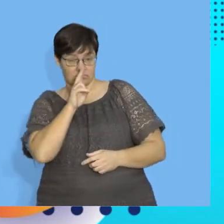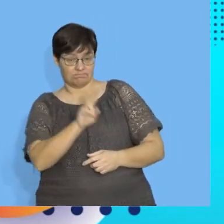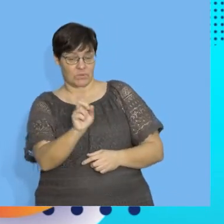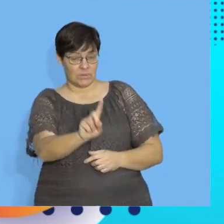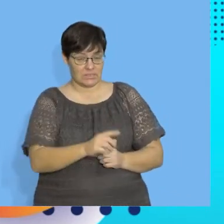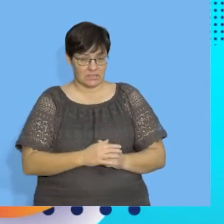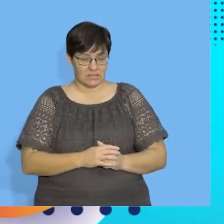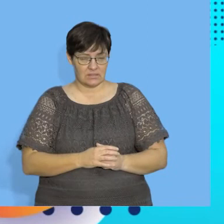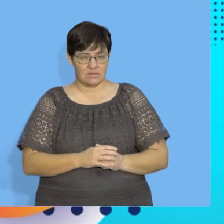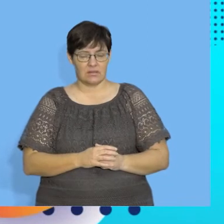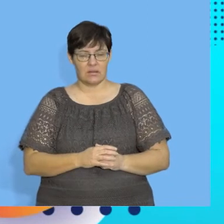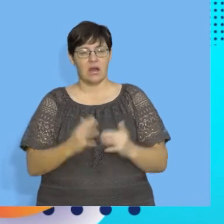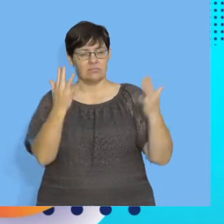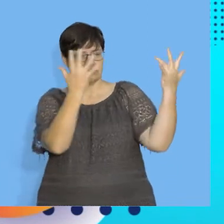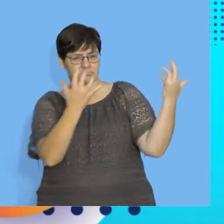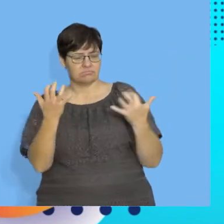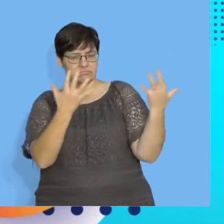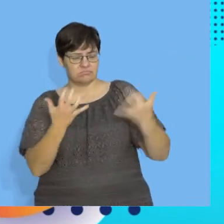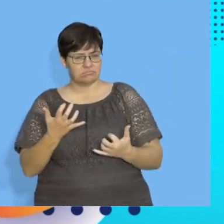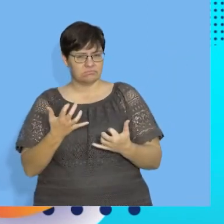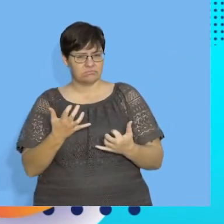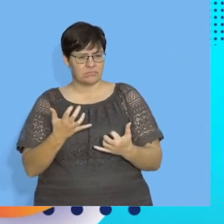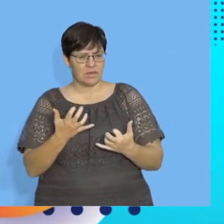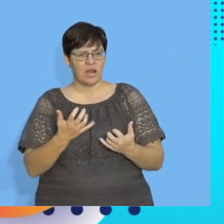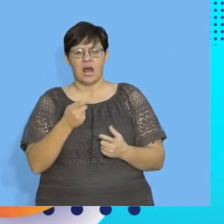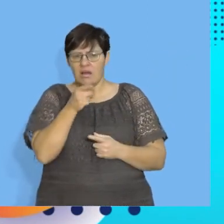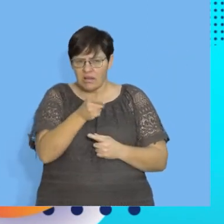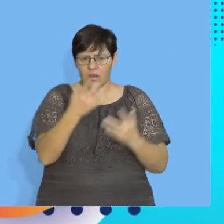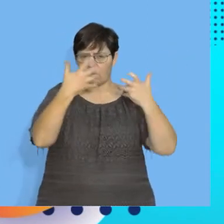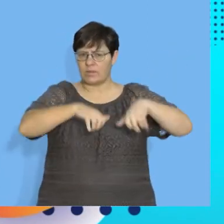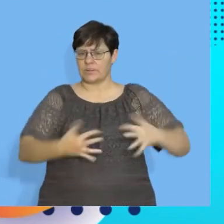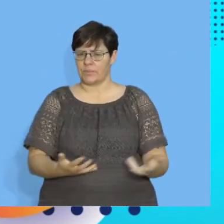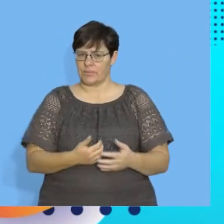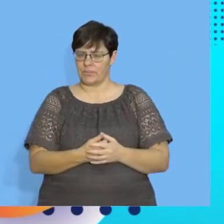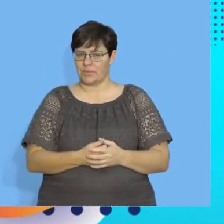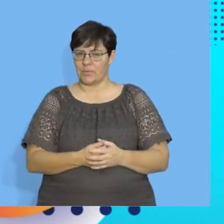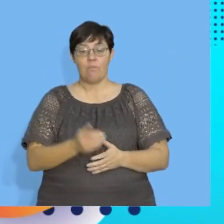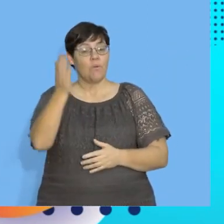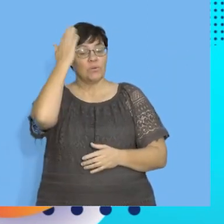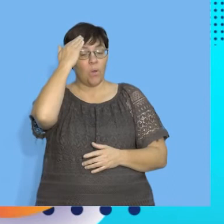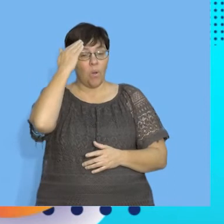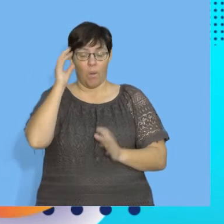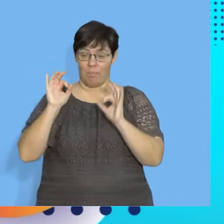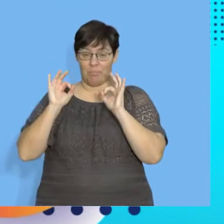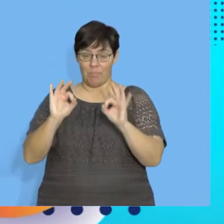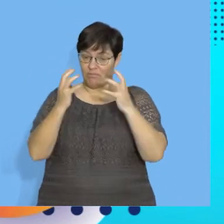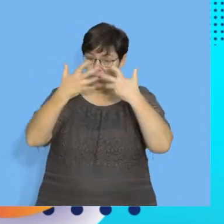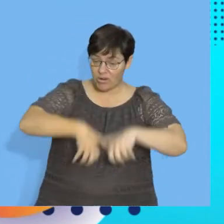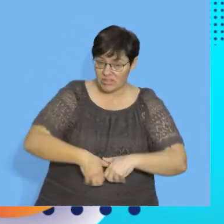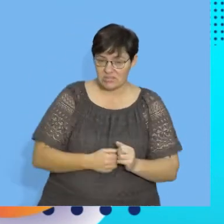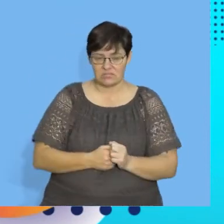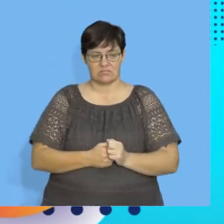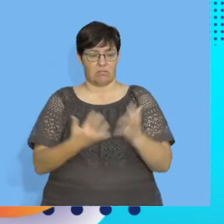calculation. How do we calculate this correlation? So we know now what is perfect correlation, what is no